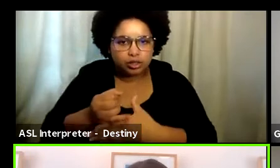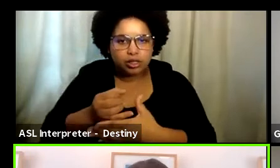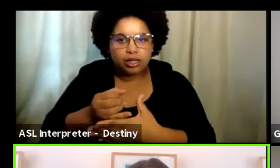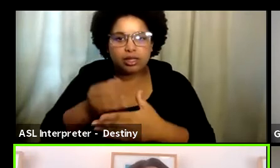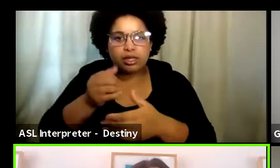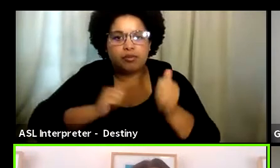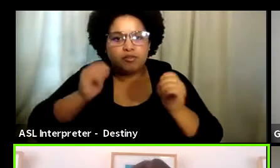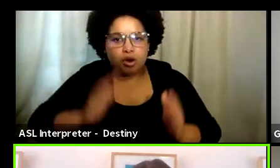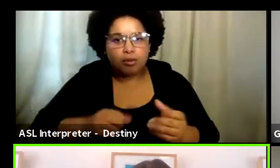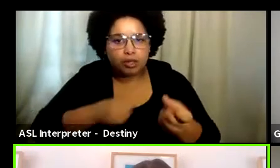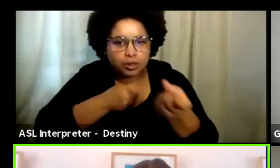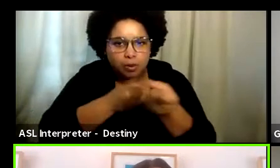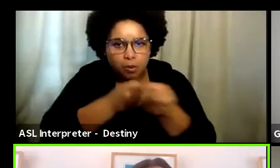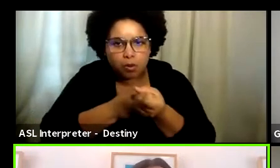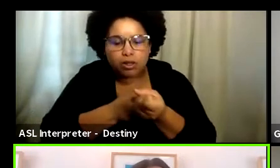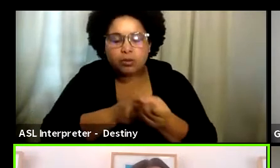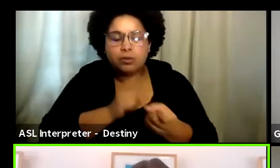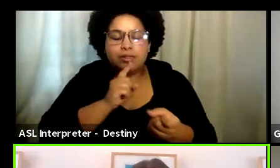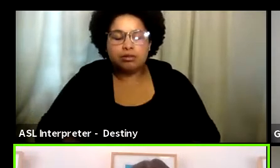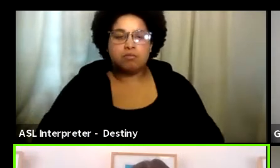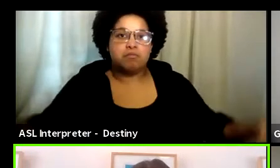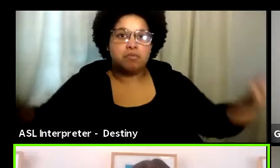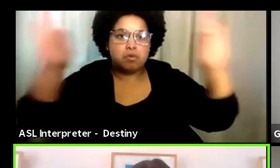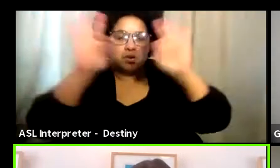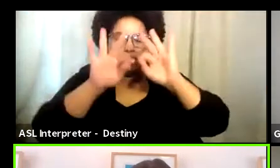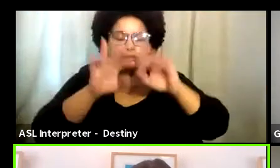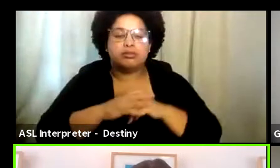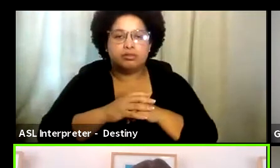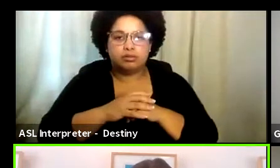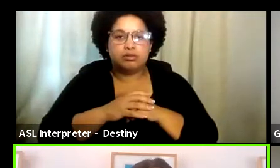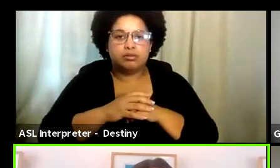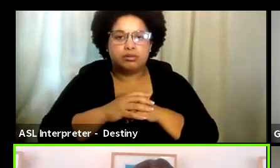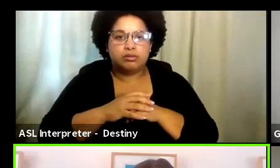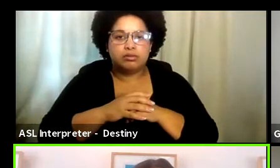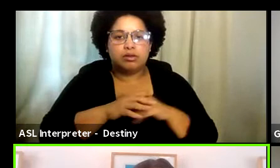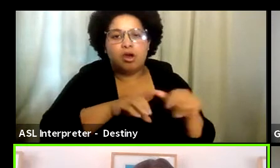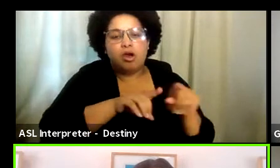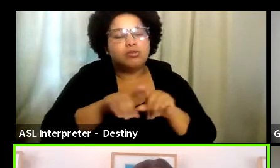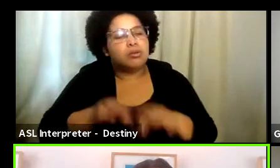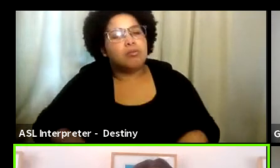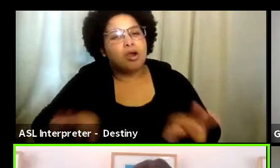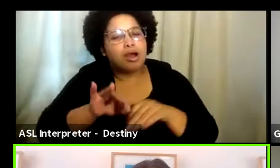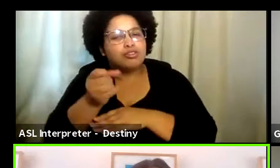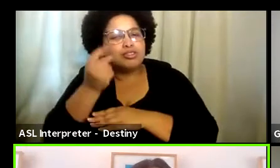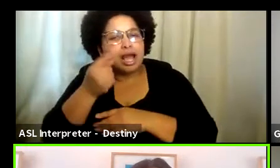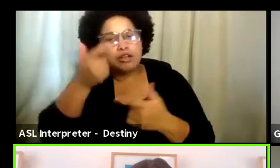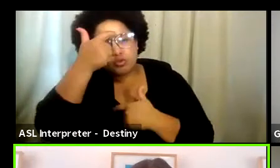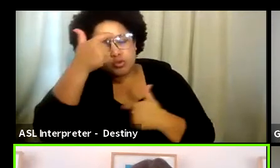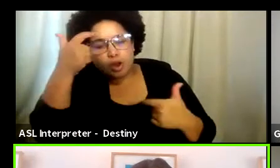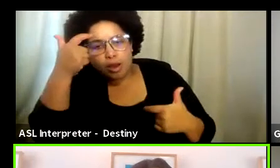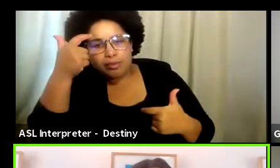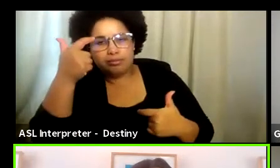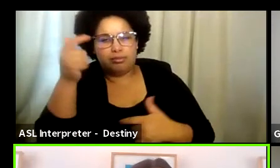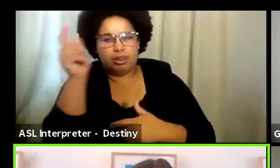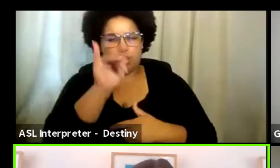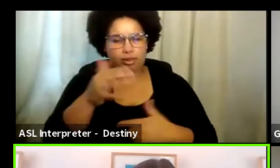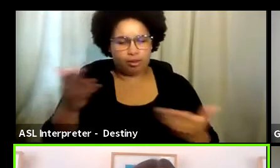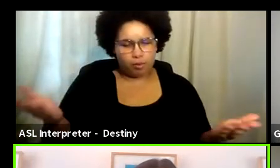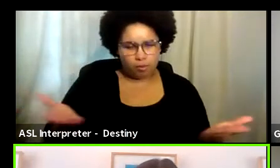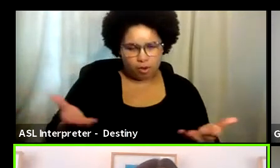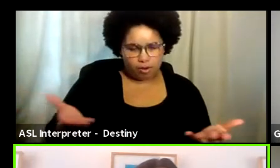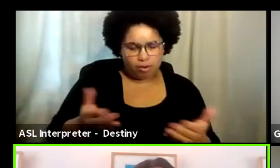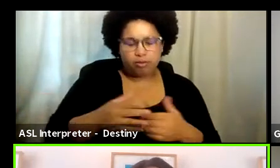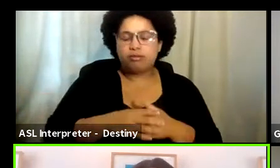performer is incredibly critical. It's also really important to understand trauma, understand what it looks like, um,